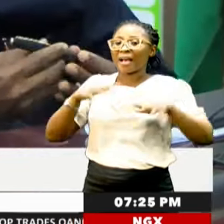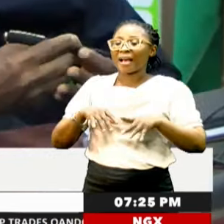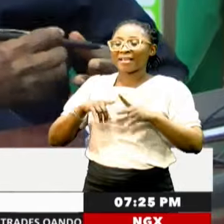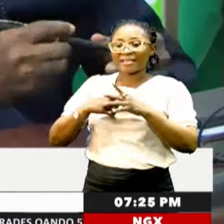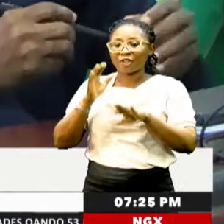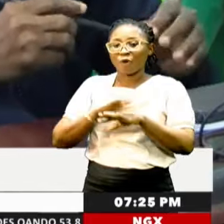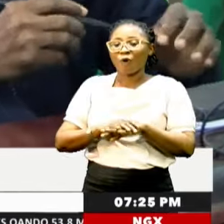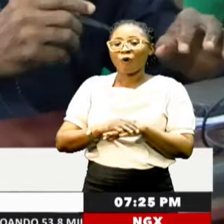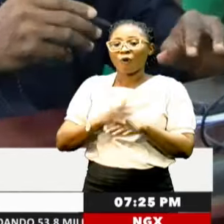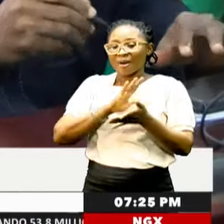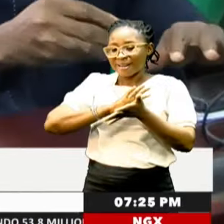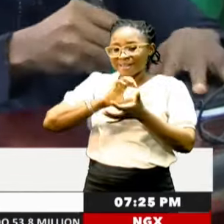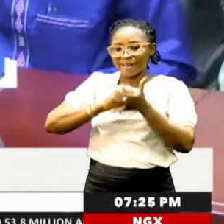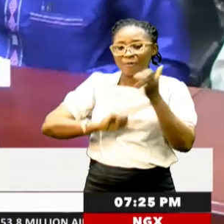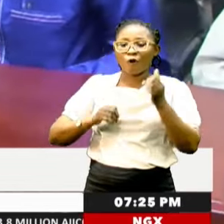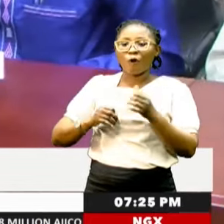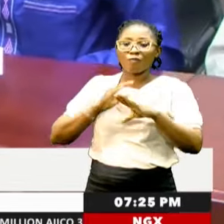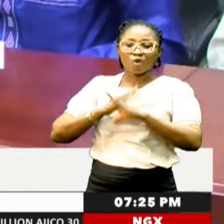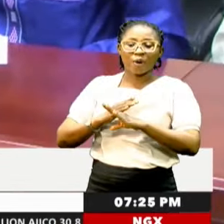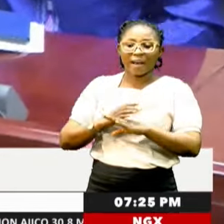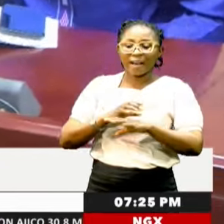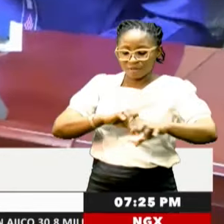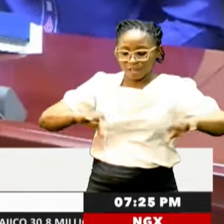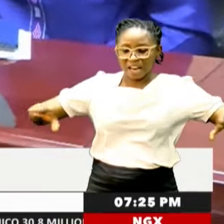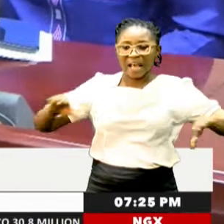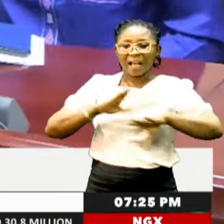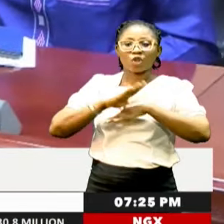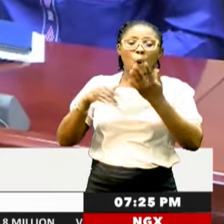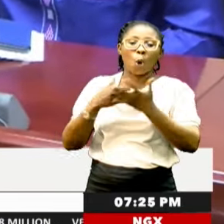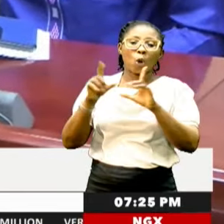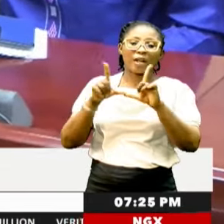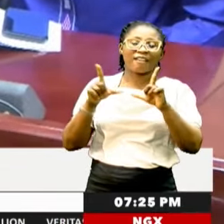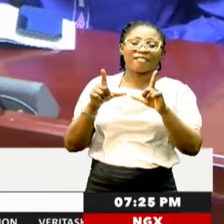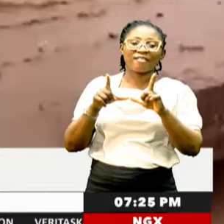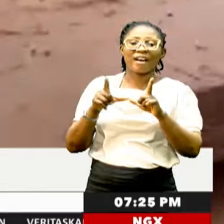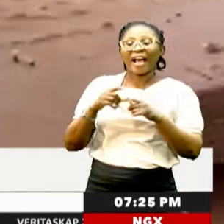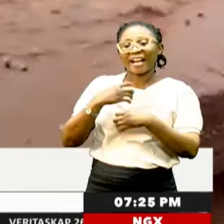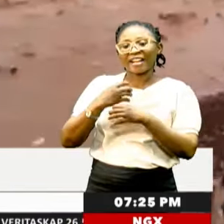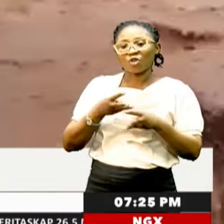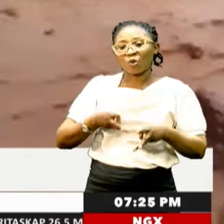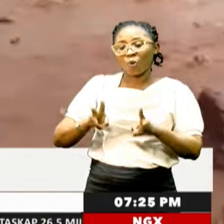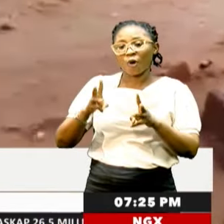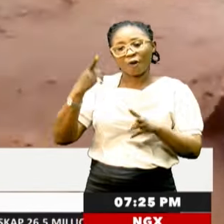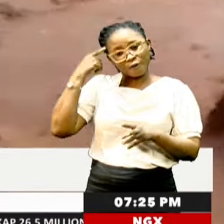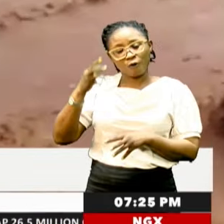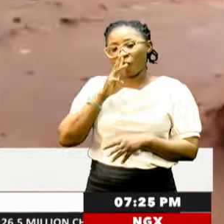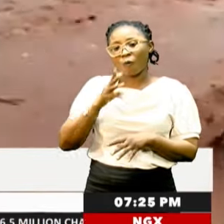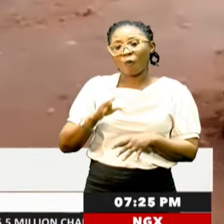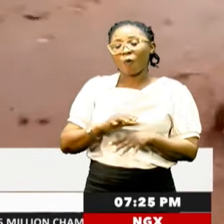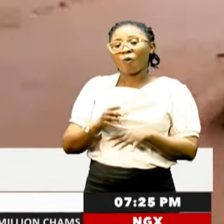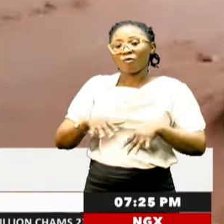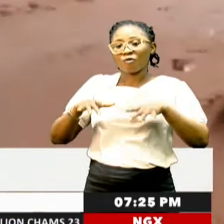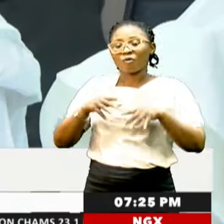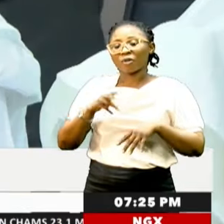the clearing of blockade drainage system and canals at all levels, as well as relocating of communities at the risk of flooding to safer